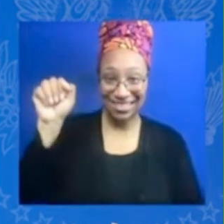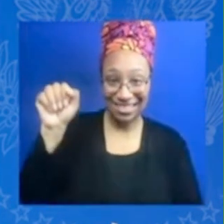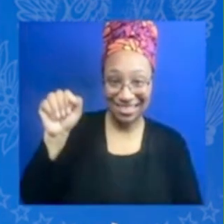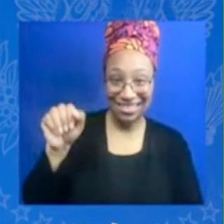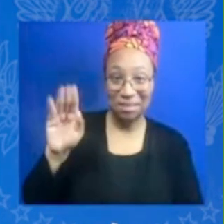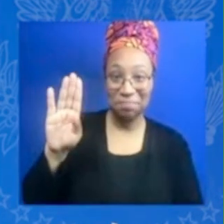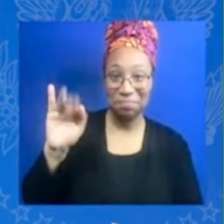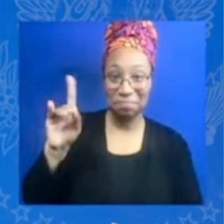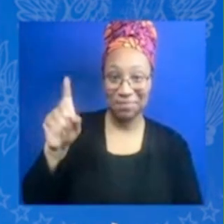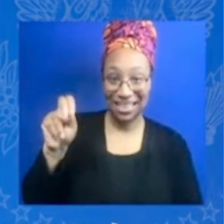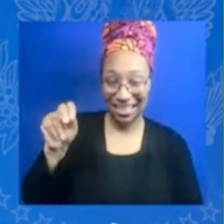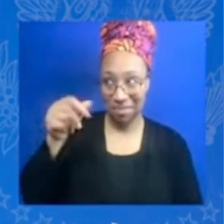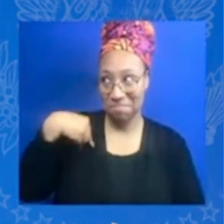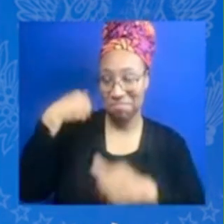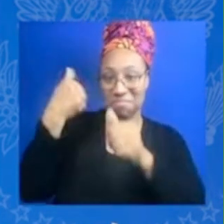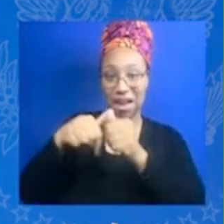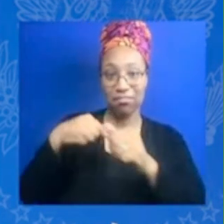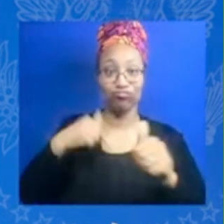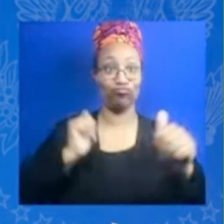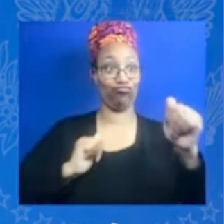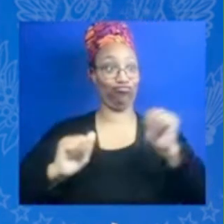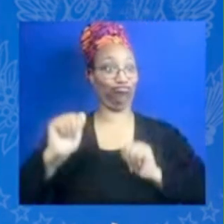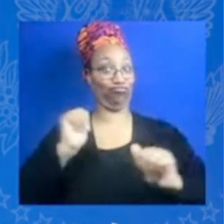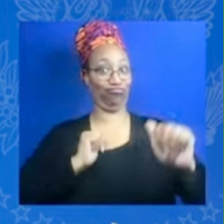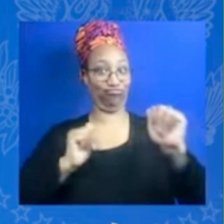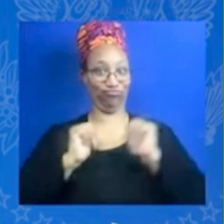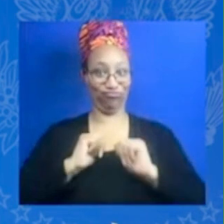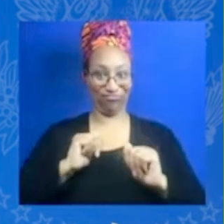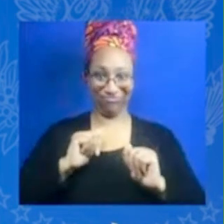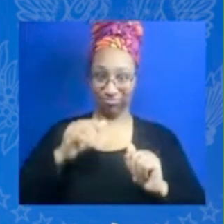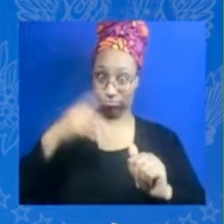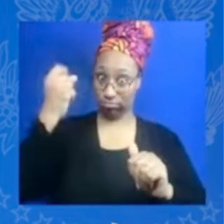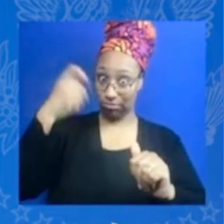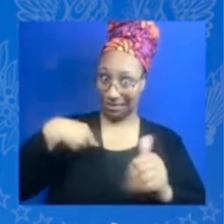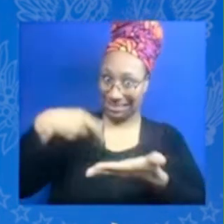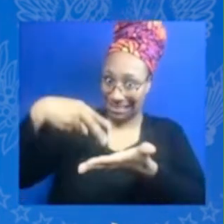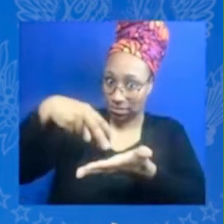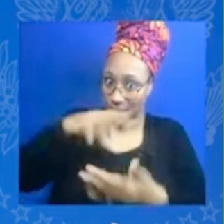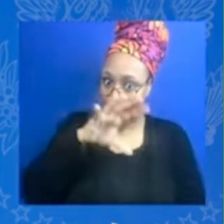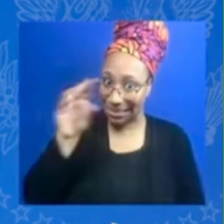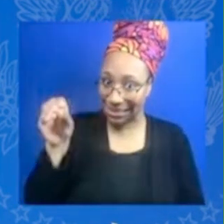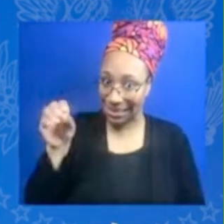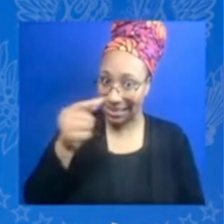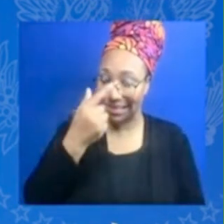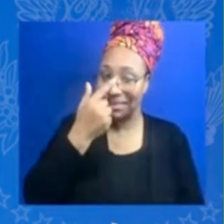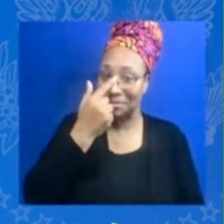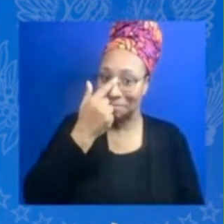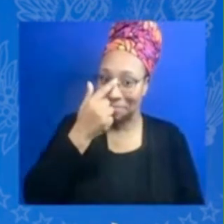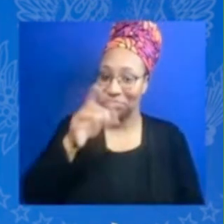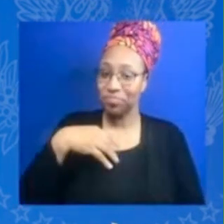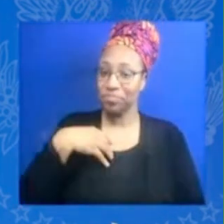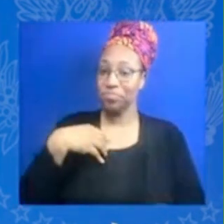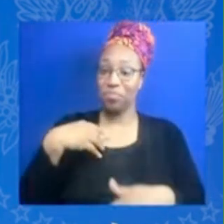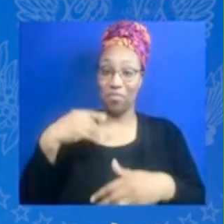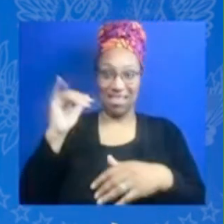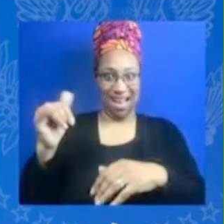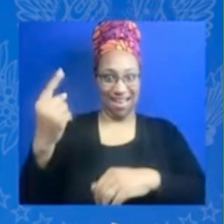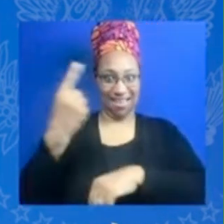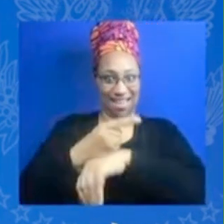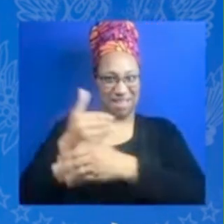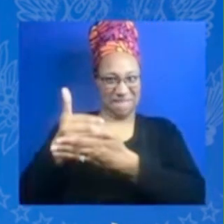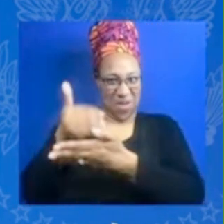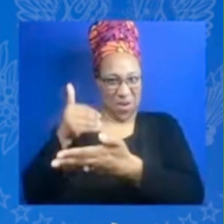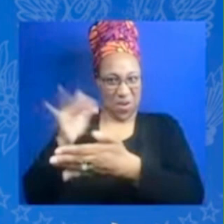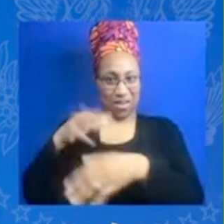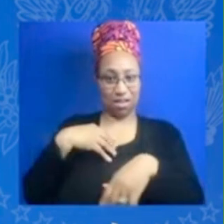president vice president and first lady with my dance company and the night before i remember thinking to myself oh my god how did i get